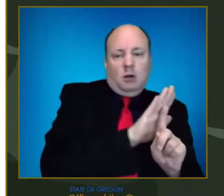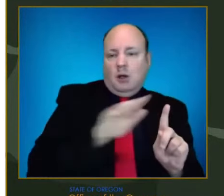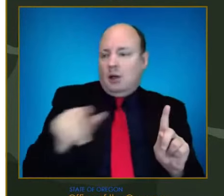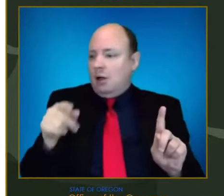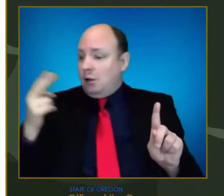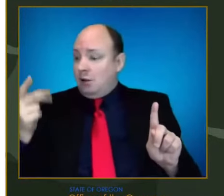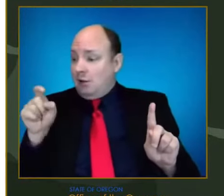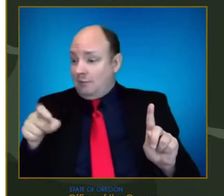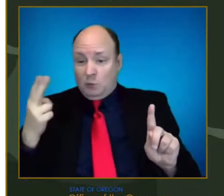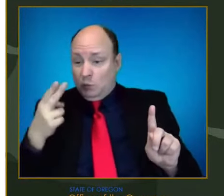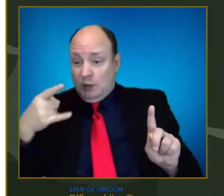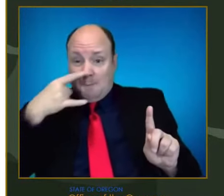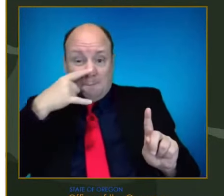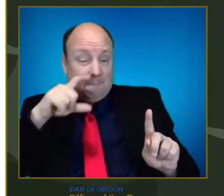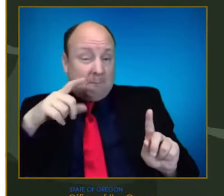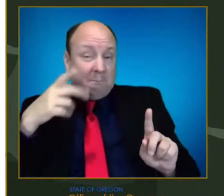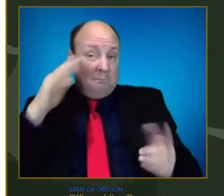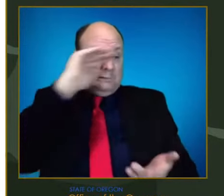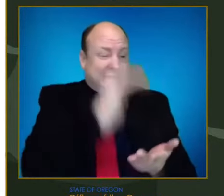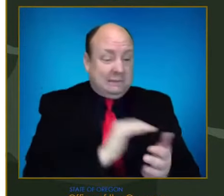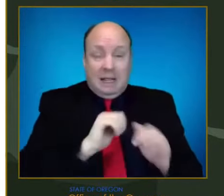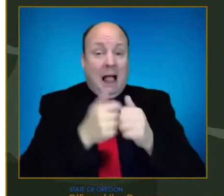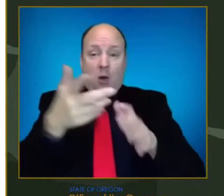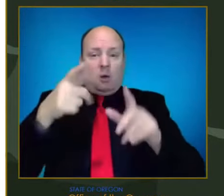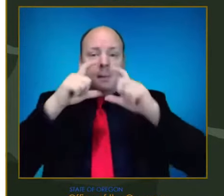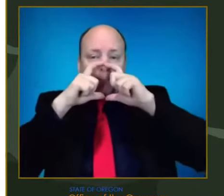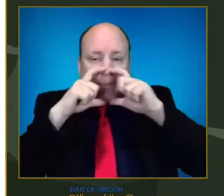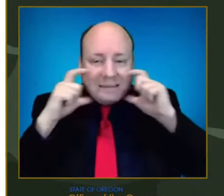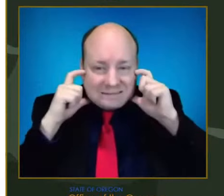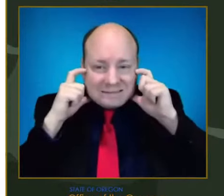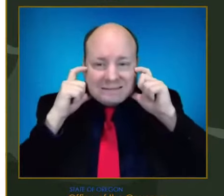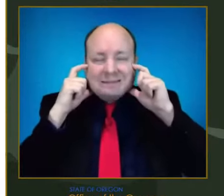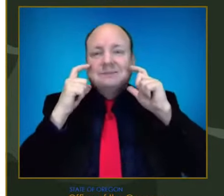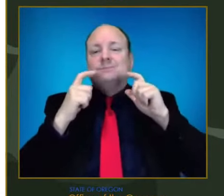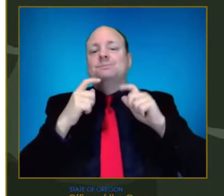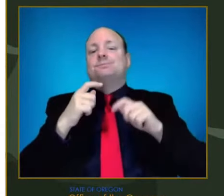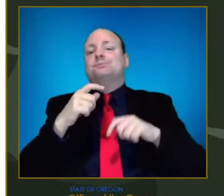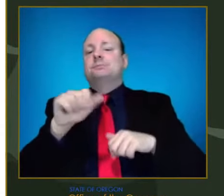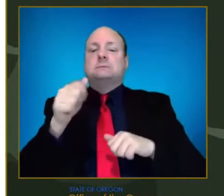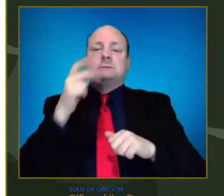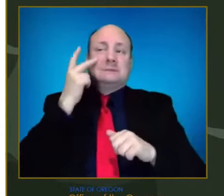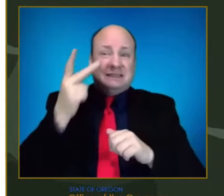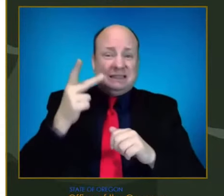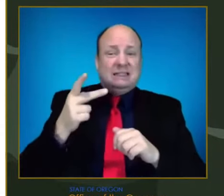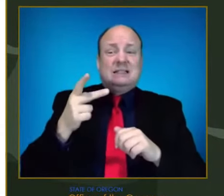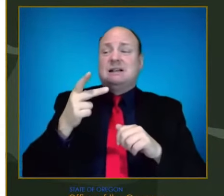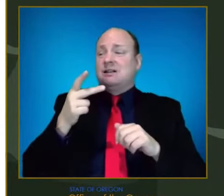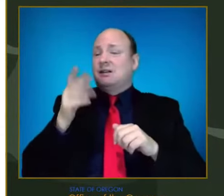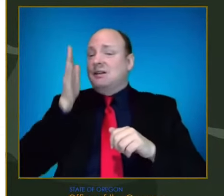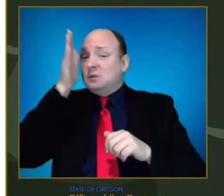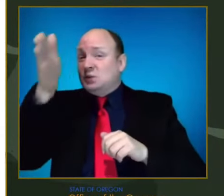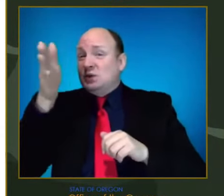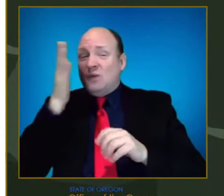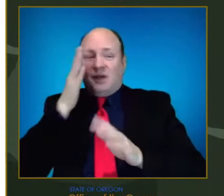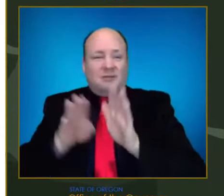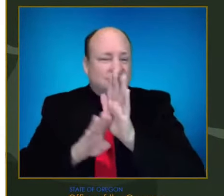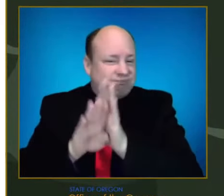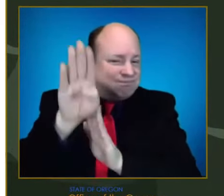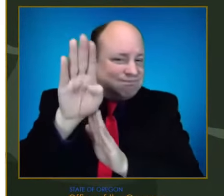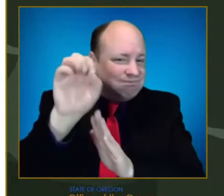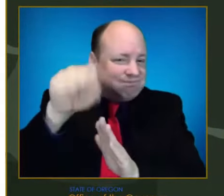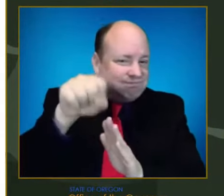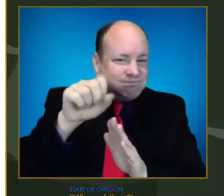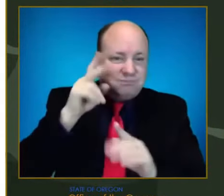taking. Even when you combine those things, you still see a very large wave. This wave, you can see goes above 3000